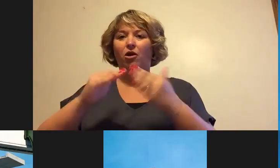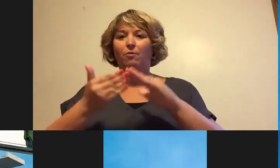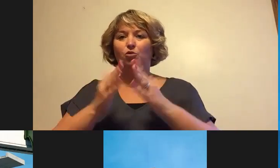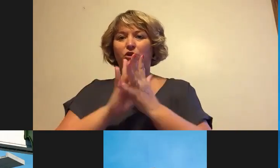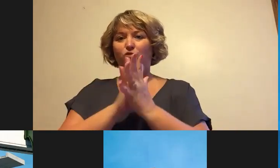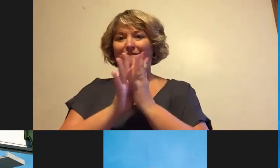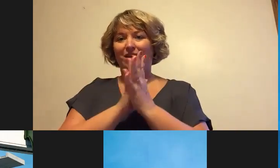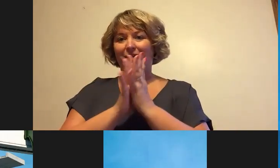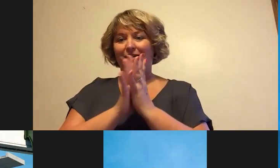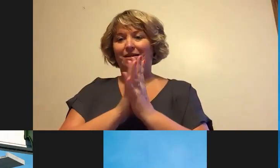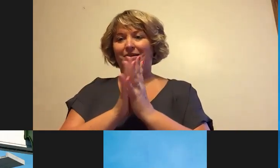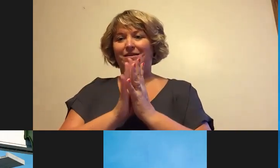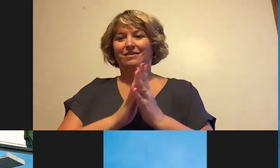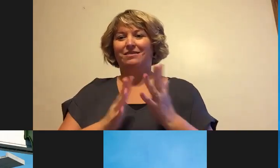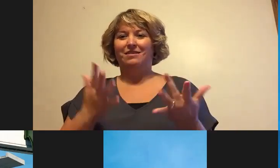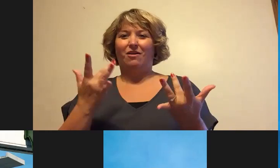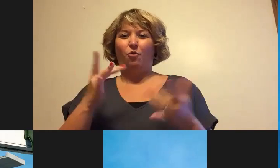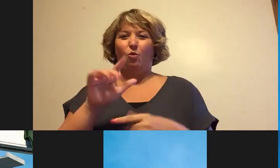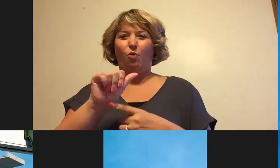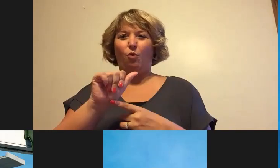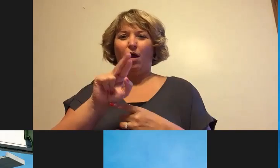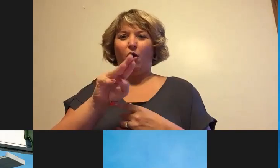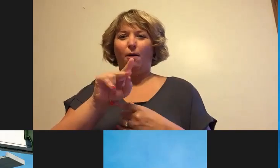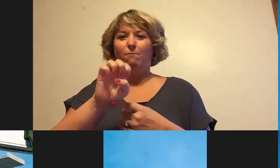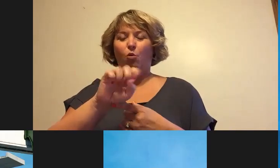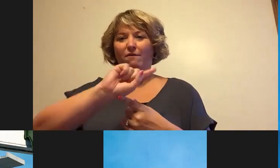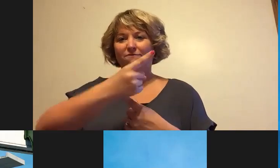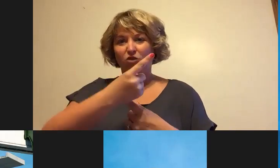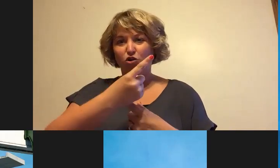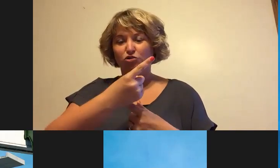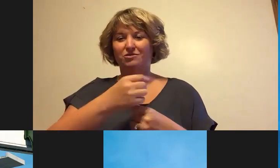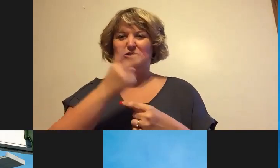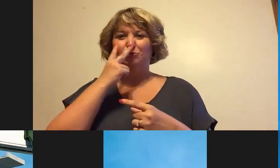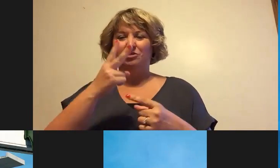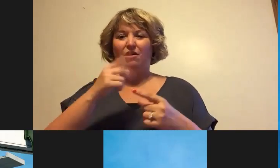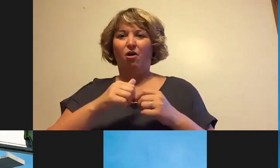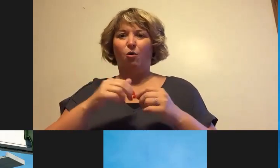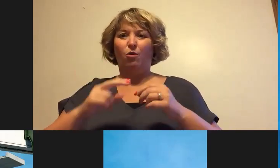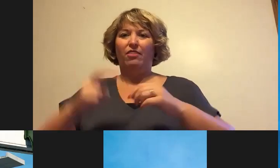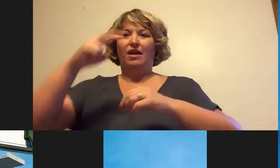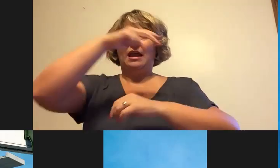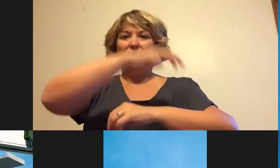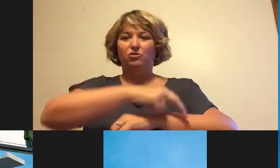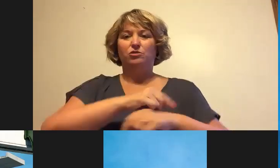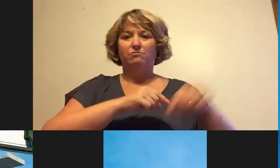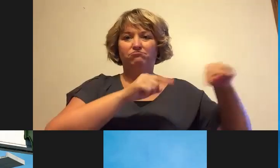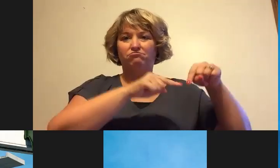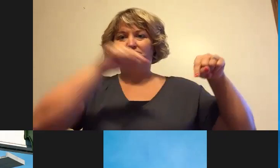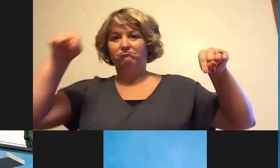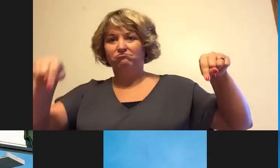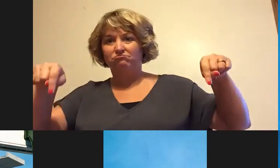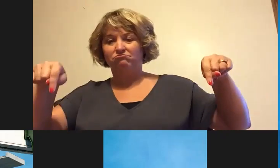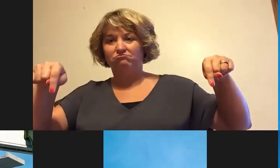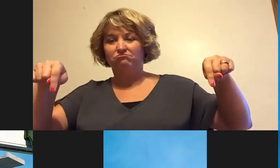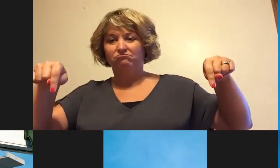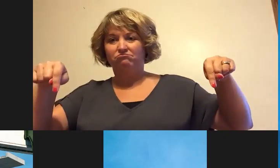Ardmore is first. And as you see with the launching gantry, Kevin showed, it starts at one end and goes to the other. So once